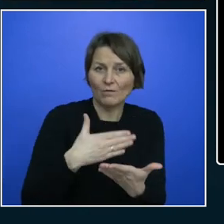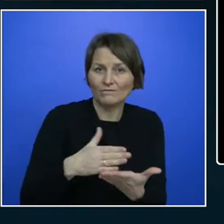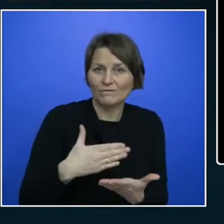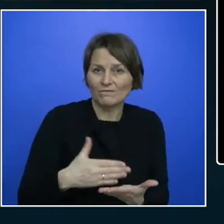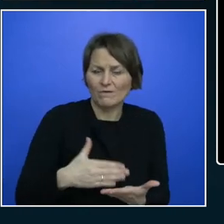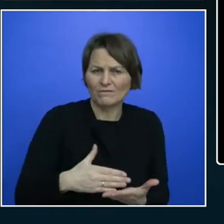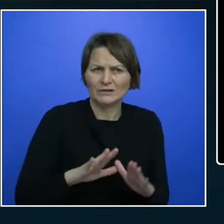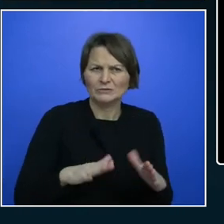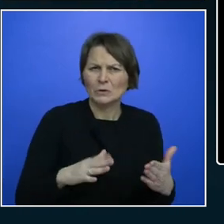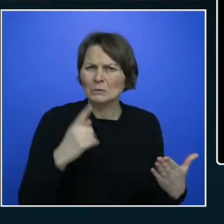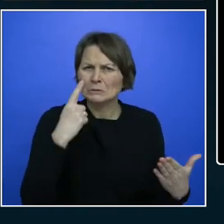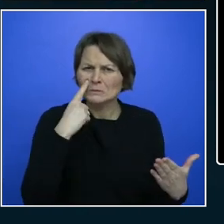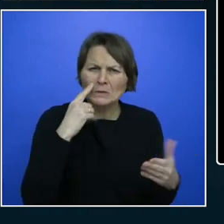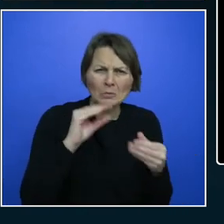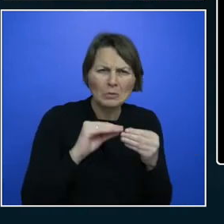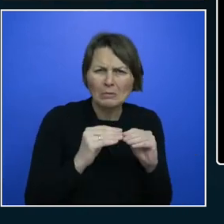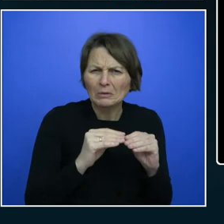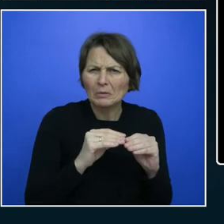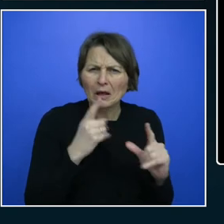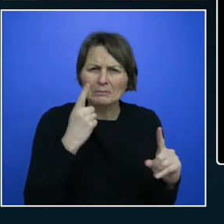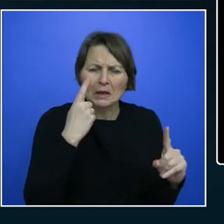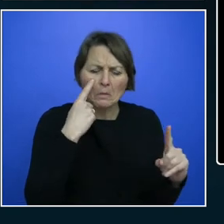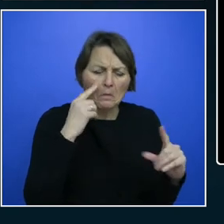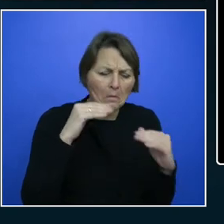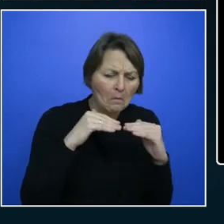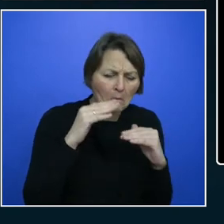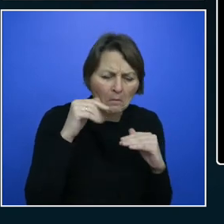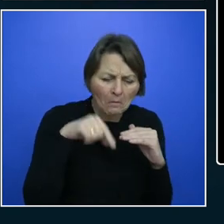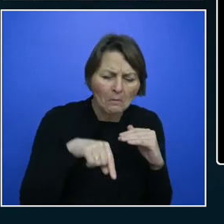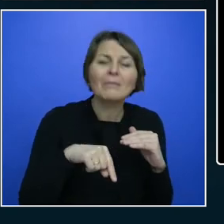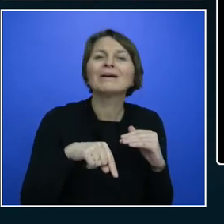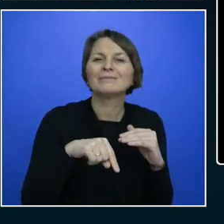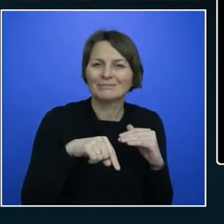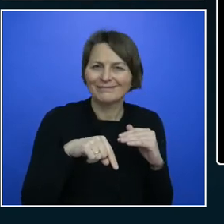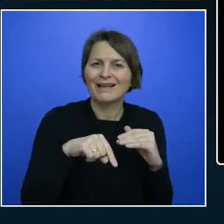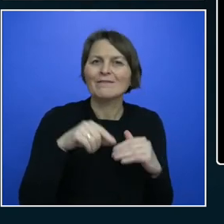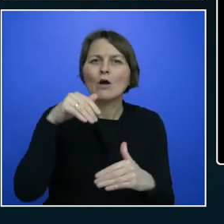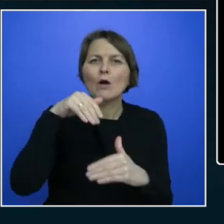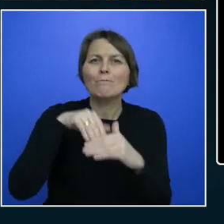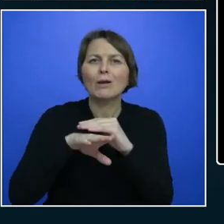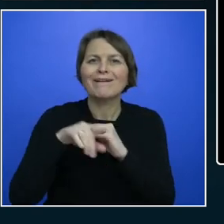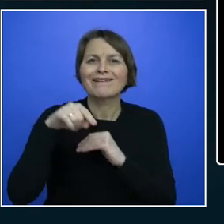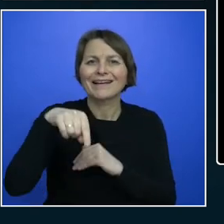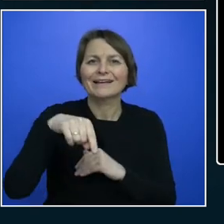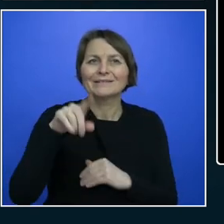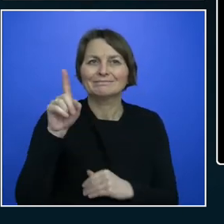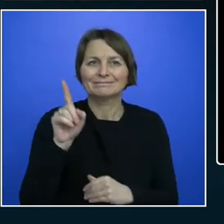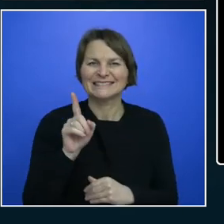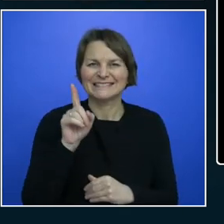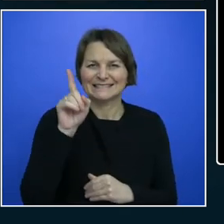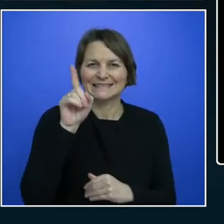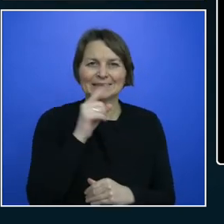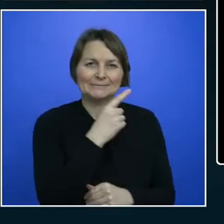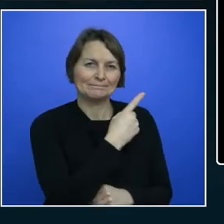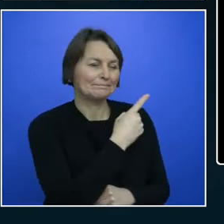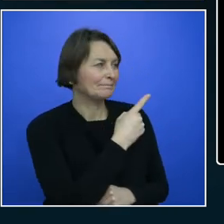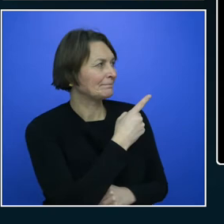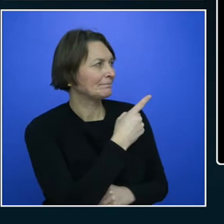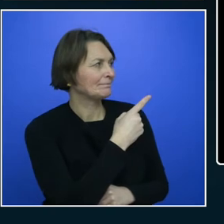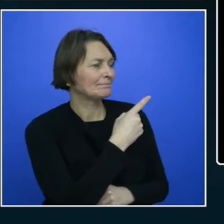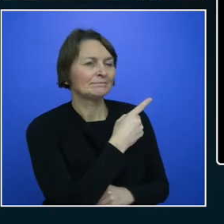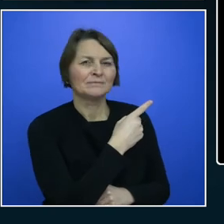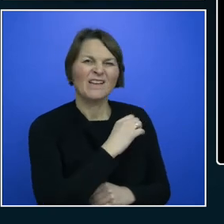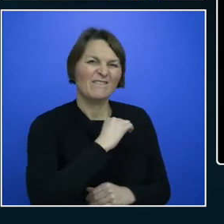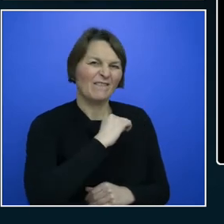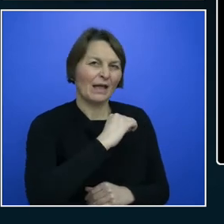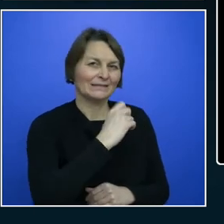issues are. So I go into my Chrome or Edge plug-in there called Accessibility Insights for Web. And I go fast past. I want to do it very quickly. There's